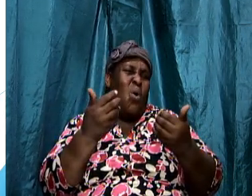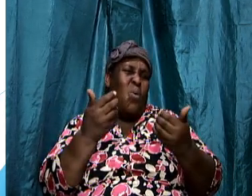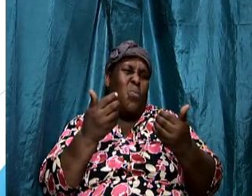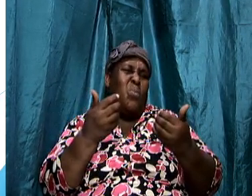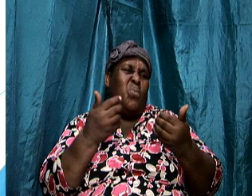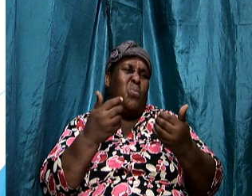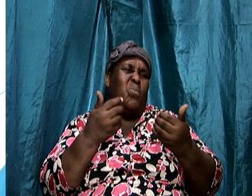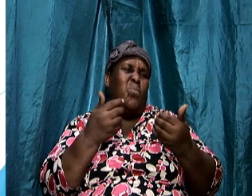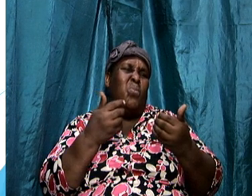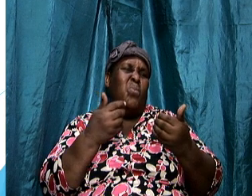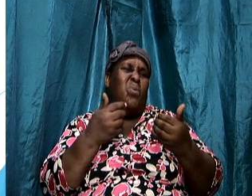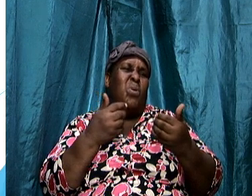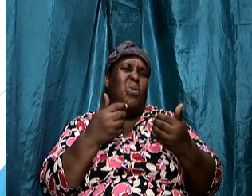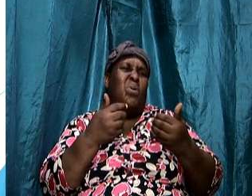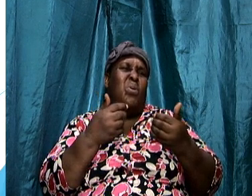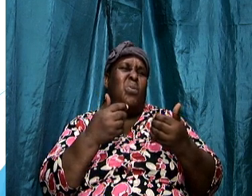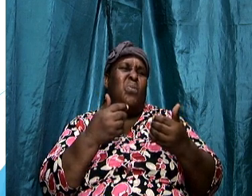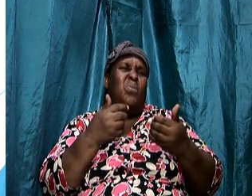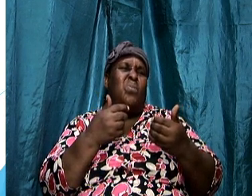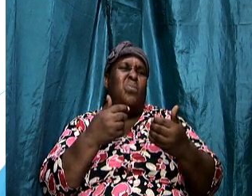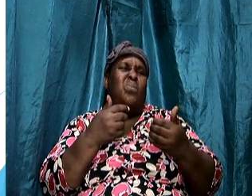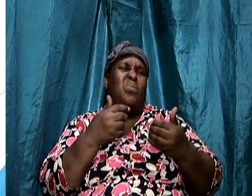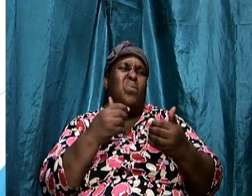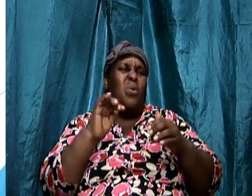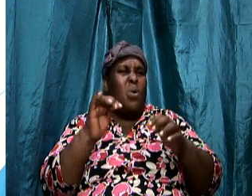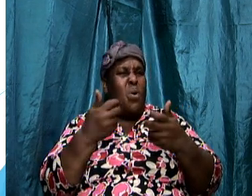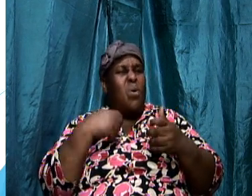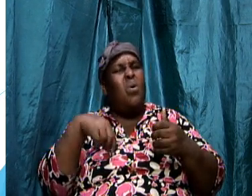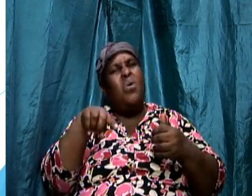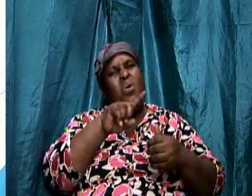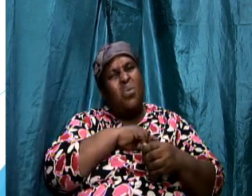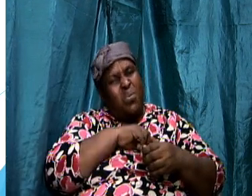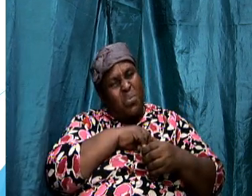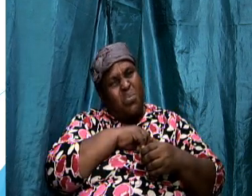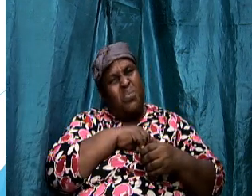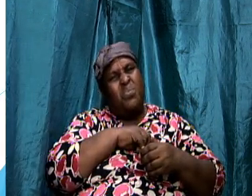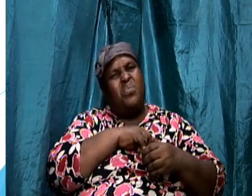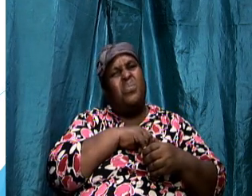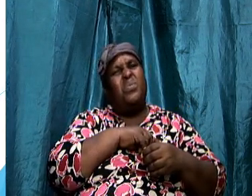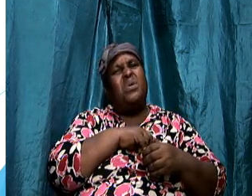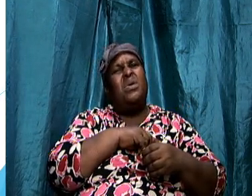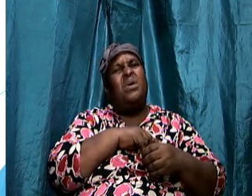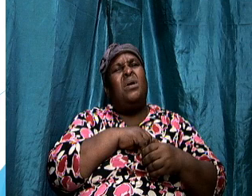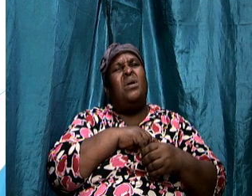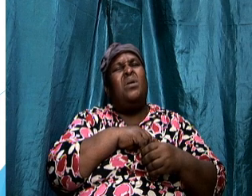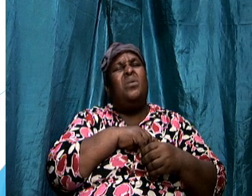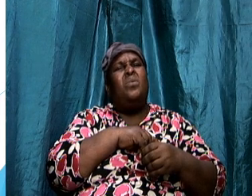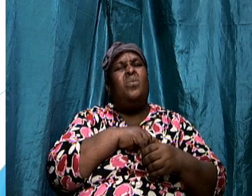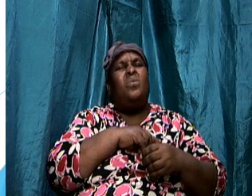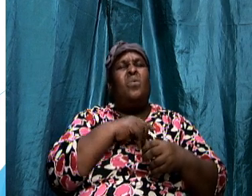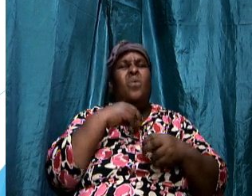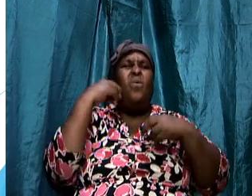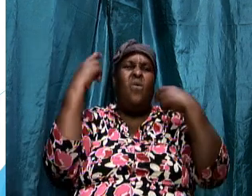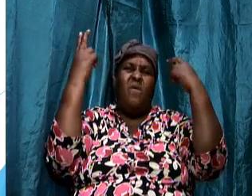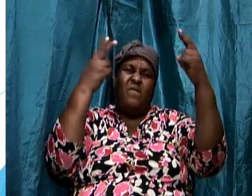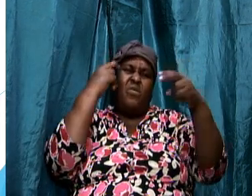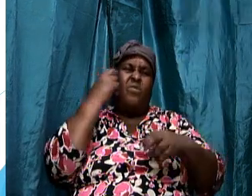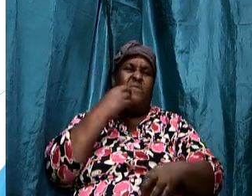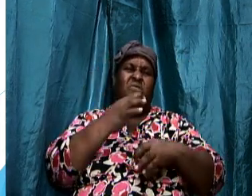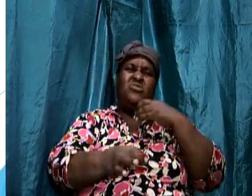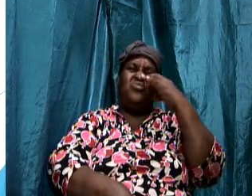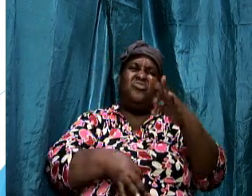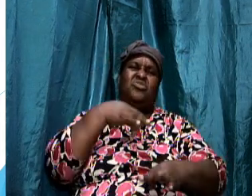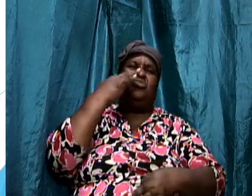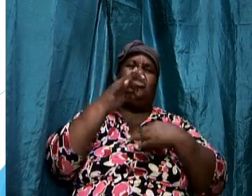bombardment and pushing and trusting and beating of the mind it is going to come